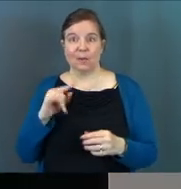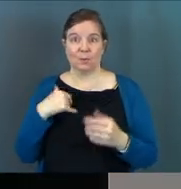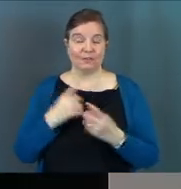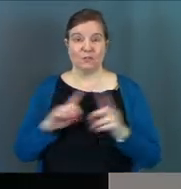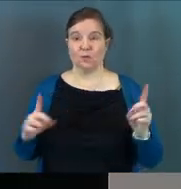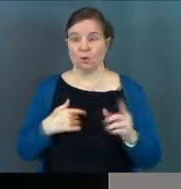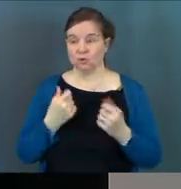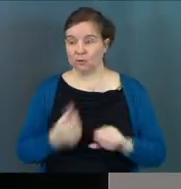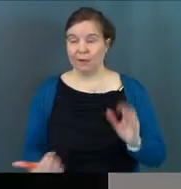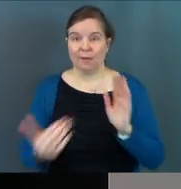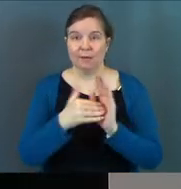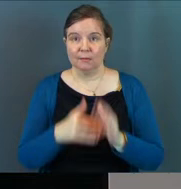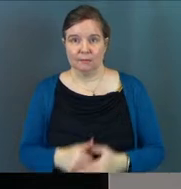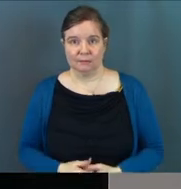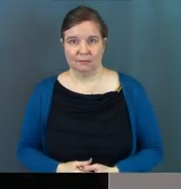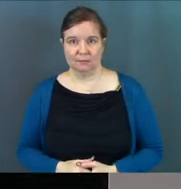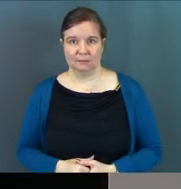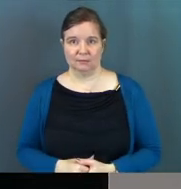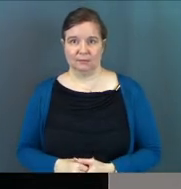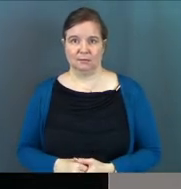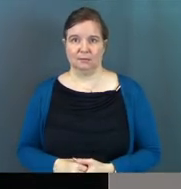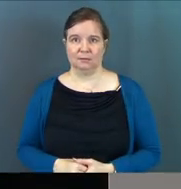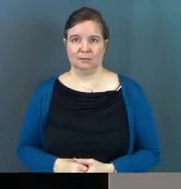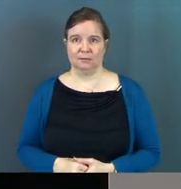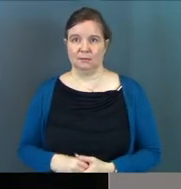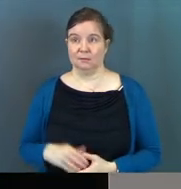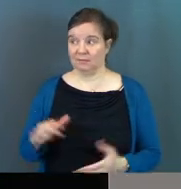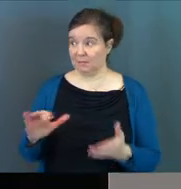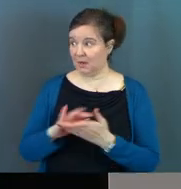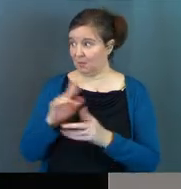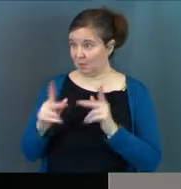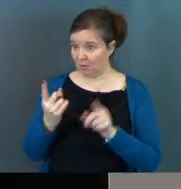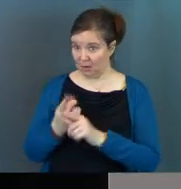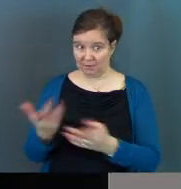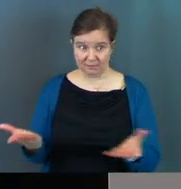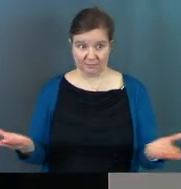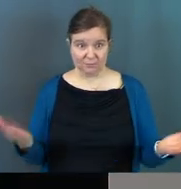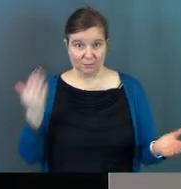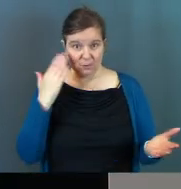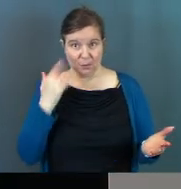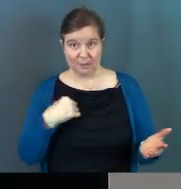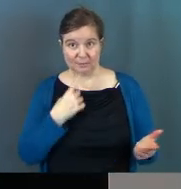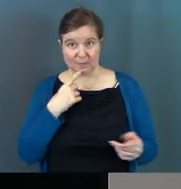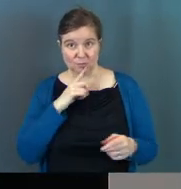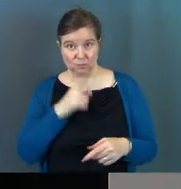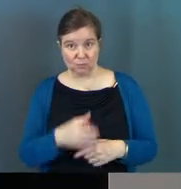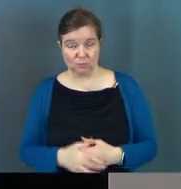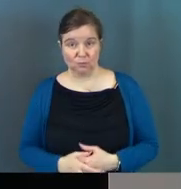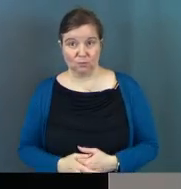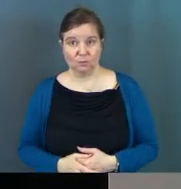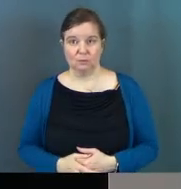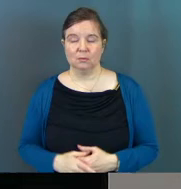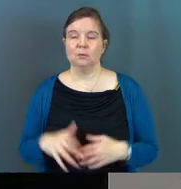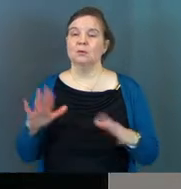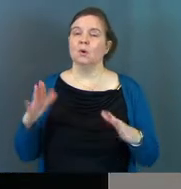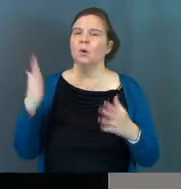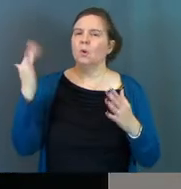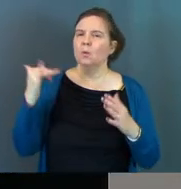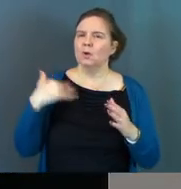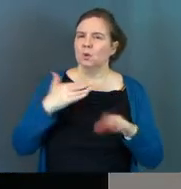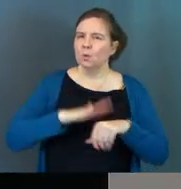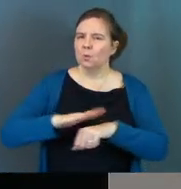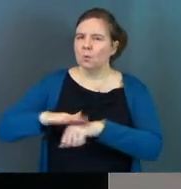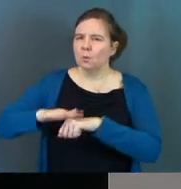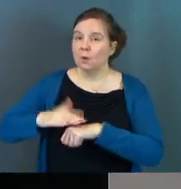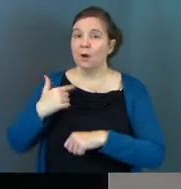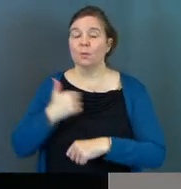We better get divorced and try again. Where are you at, married people? You know what I'm saying is true. So why do we